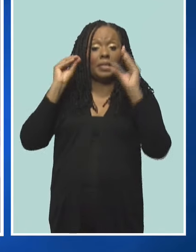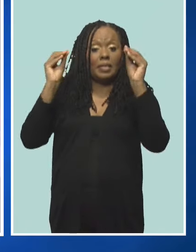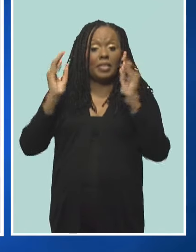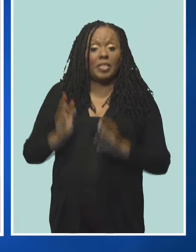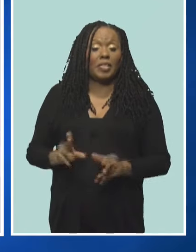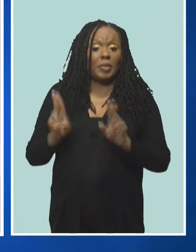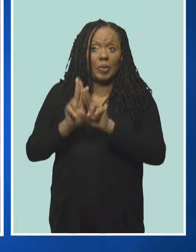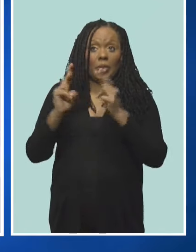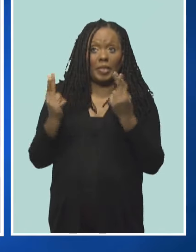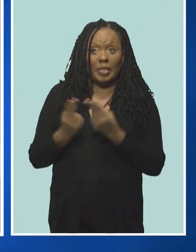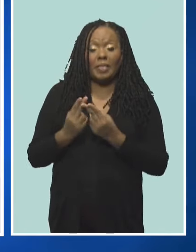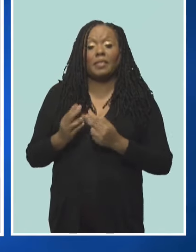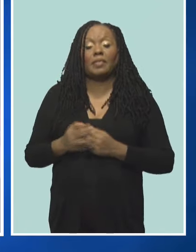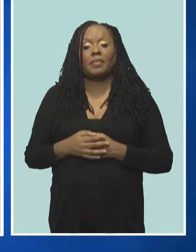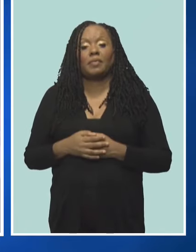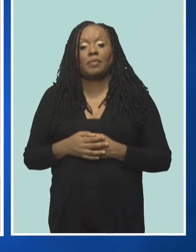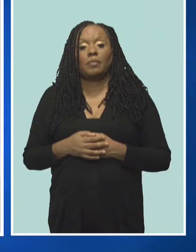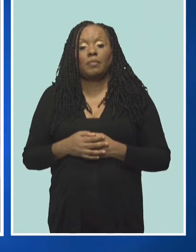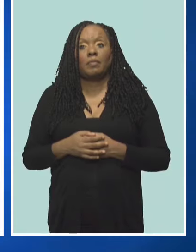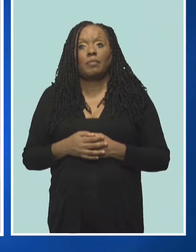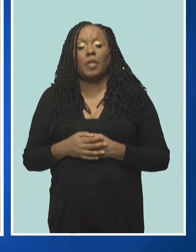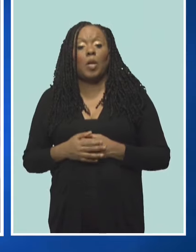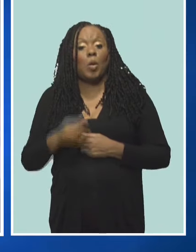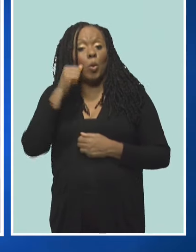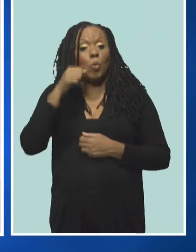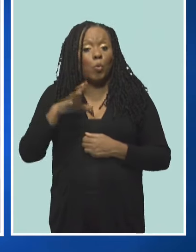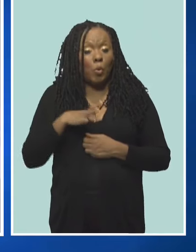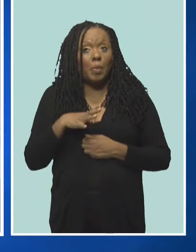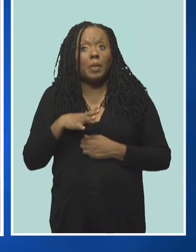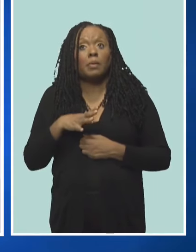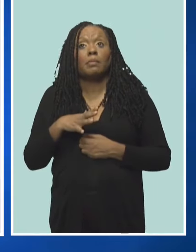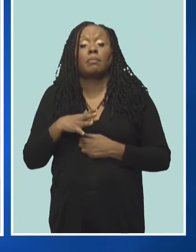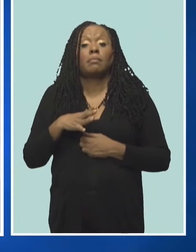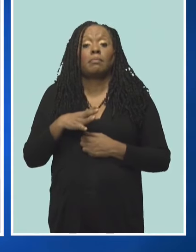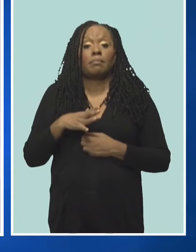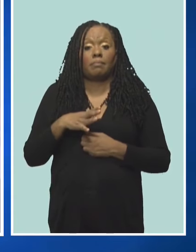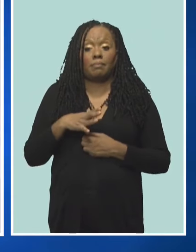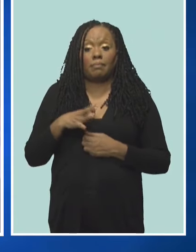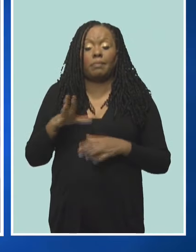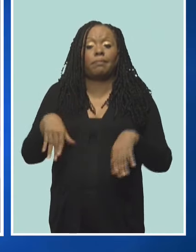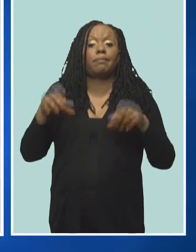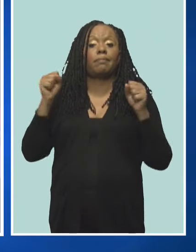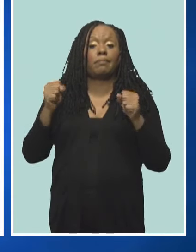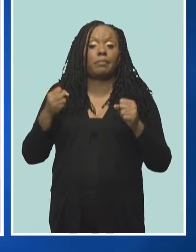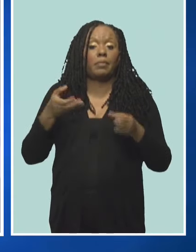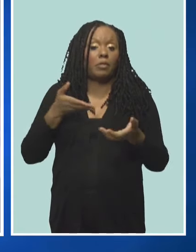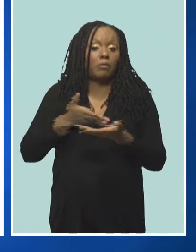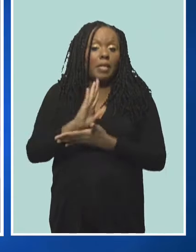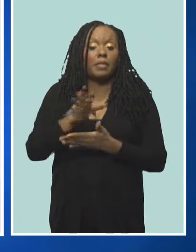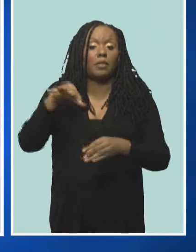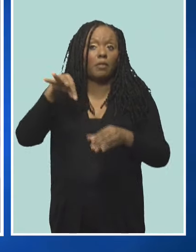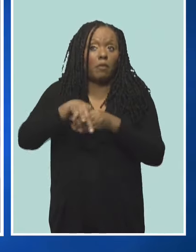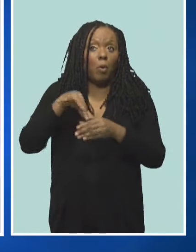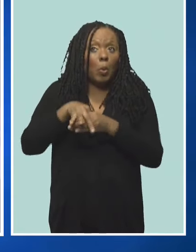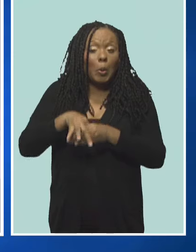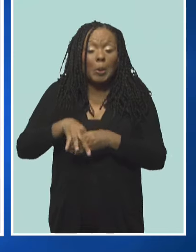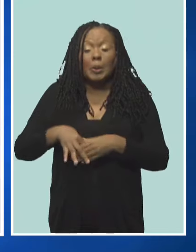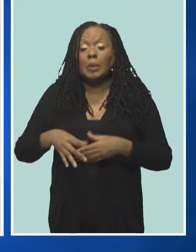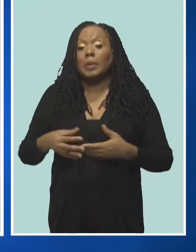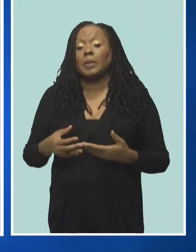to have the right to vote, with the enfranchisement of Barbadians allowing